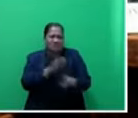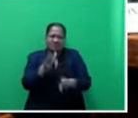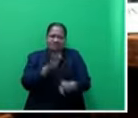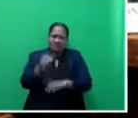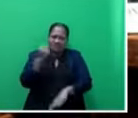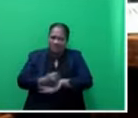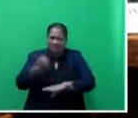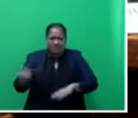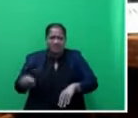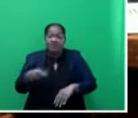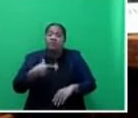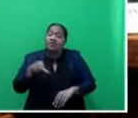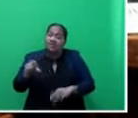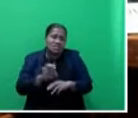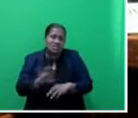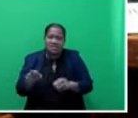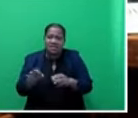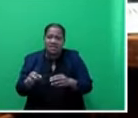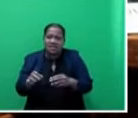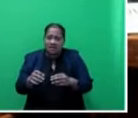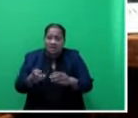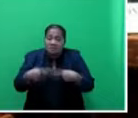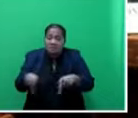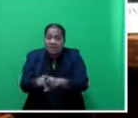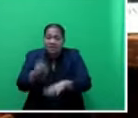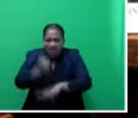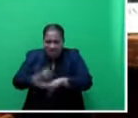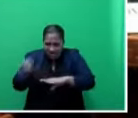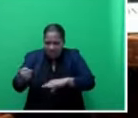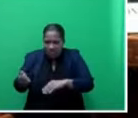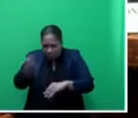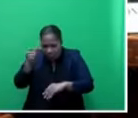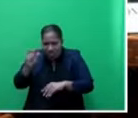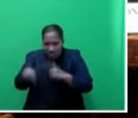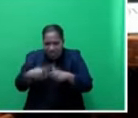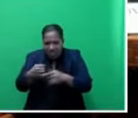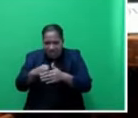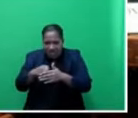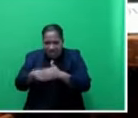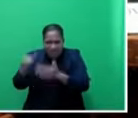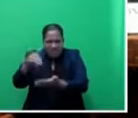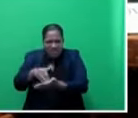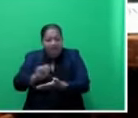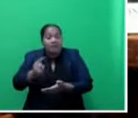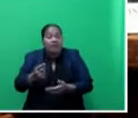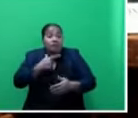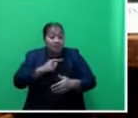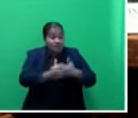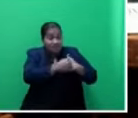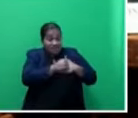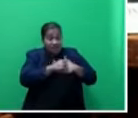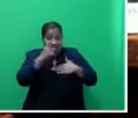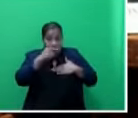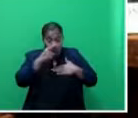it was not a designated evacuation centre by government. But on the initiative, in the interest of safety, that I have already stated, that the